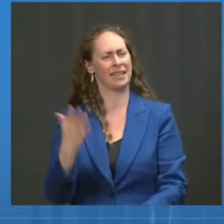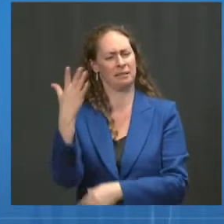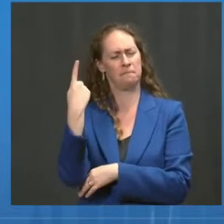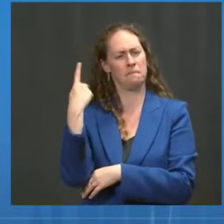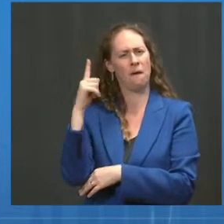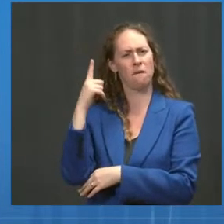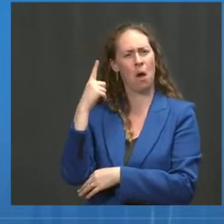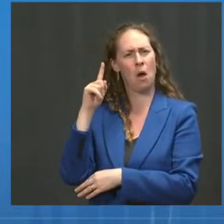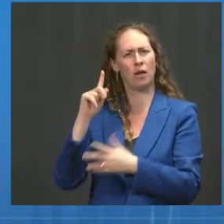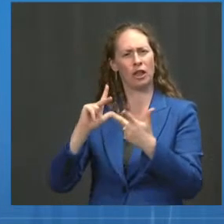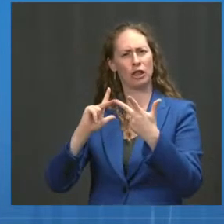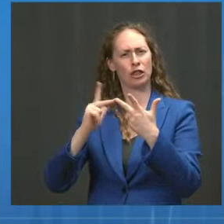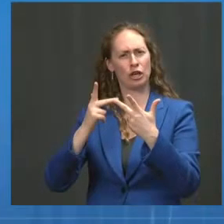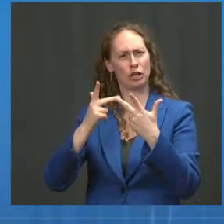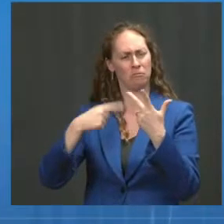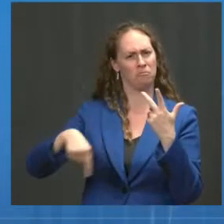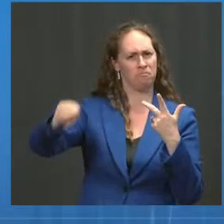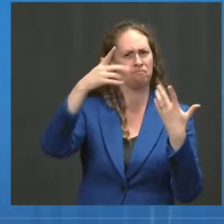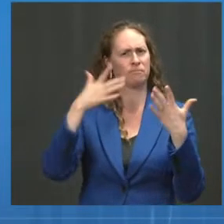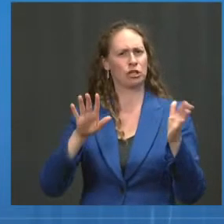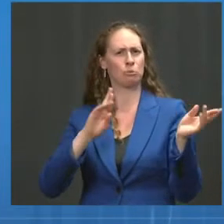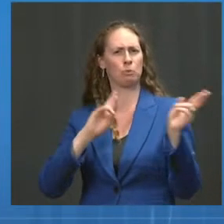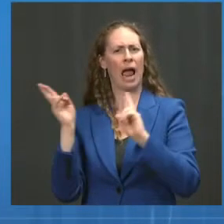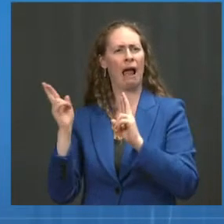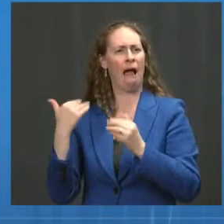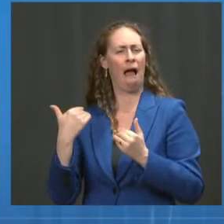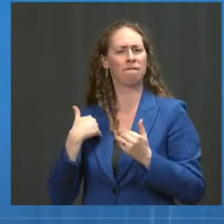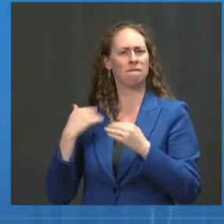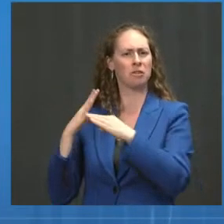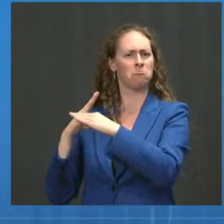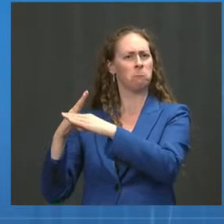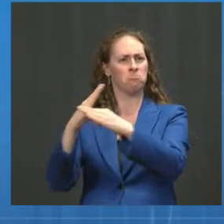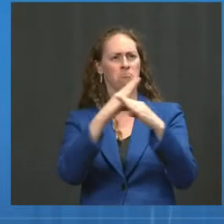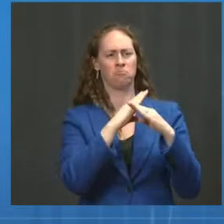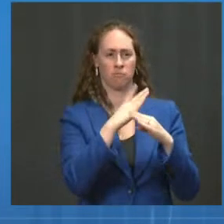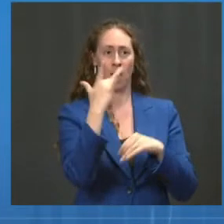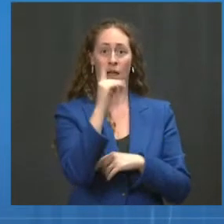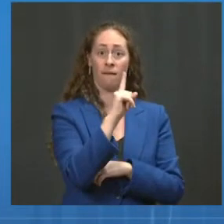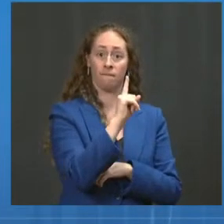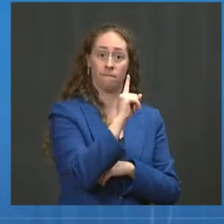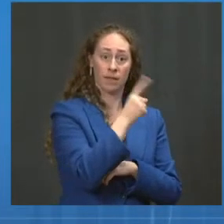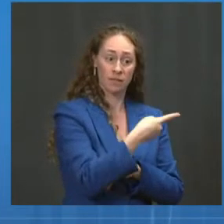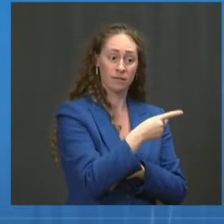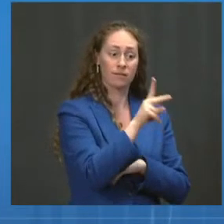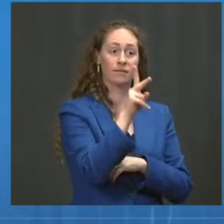come at the expense of first vaccine or second vaccine doses for folks elsewhere in the world?